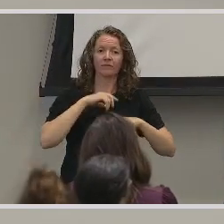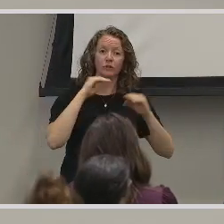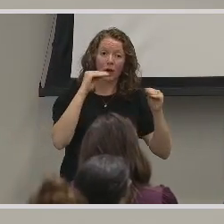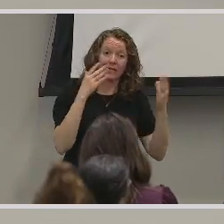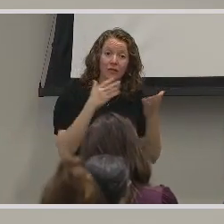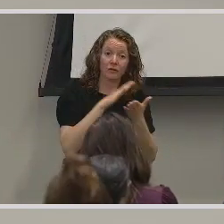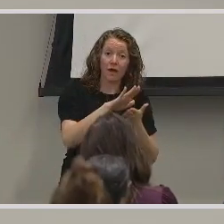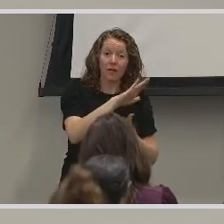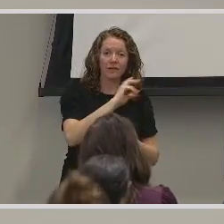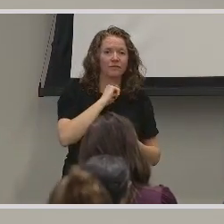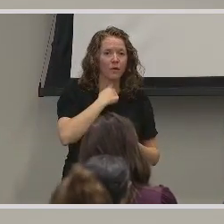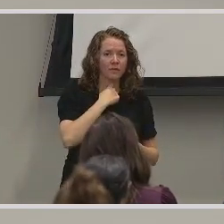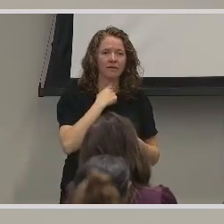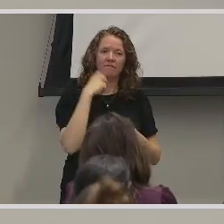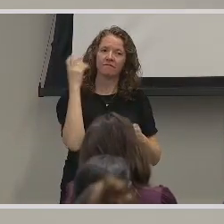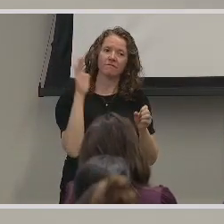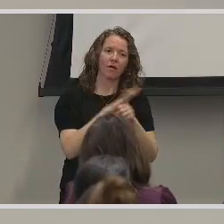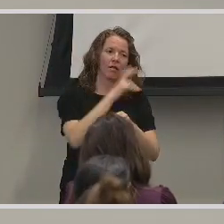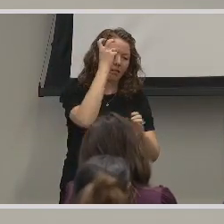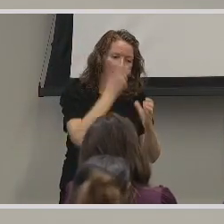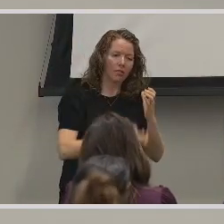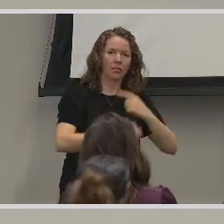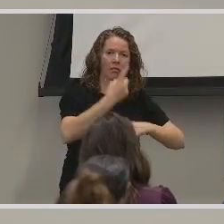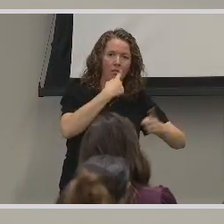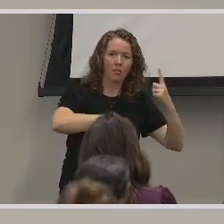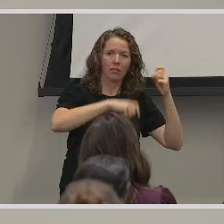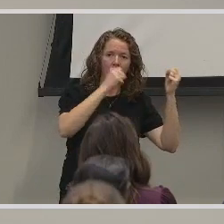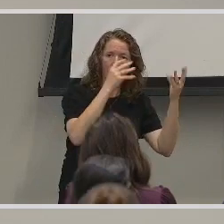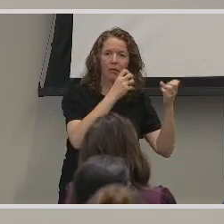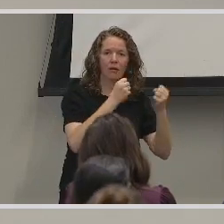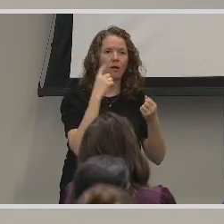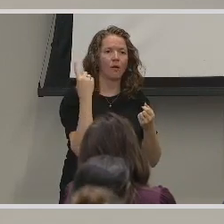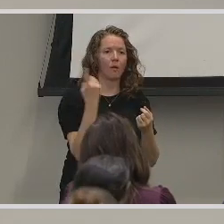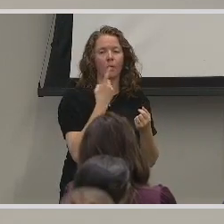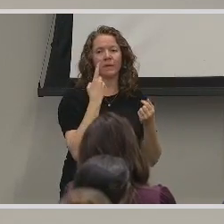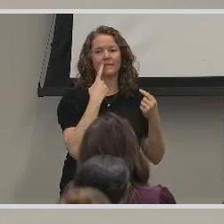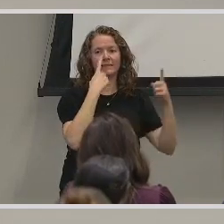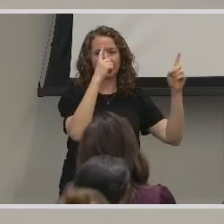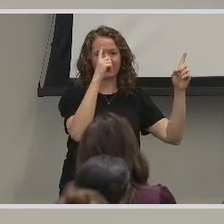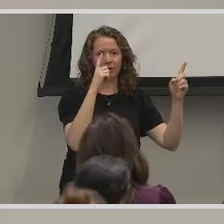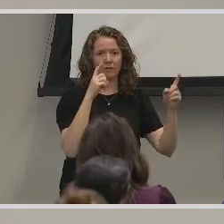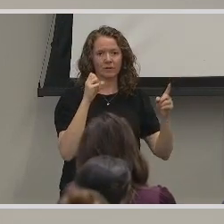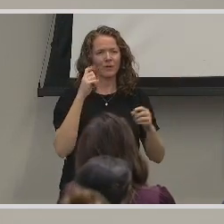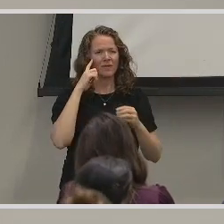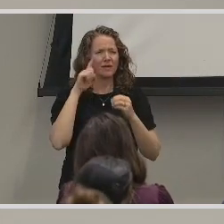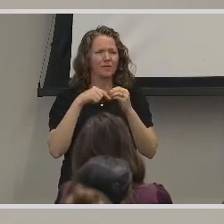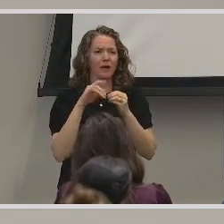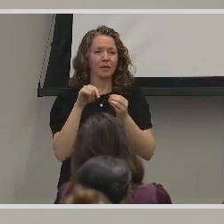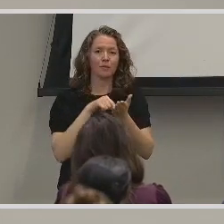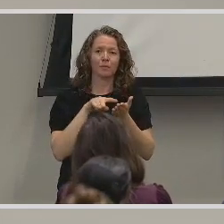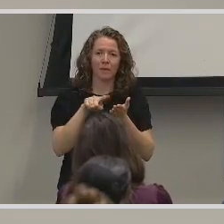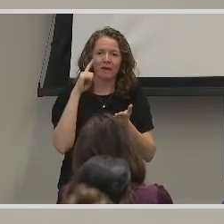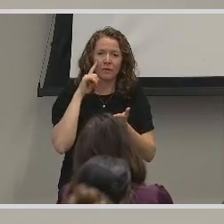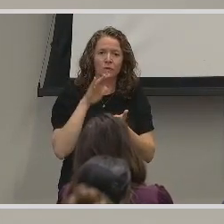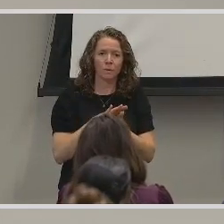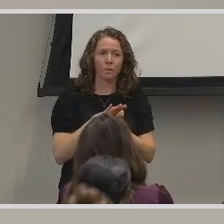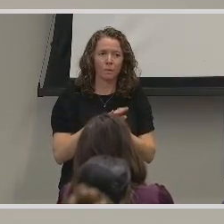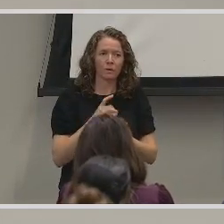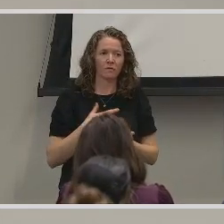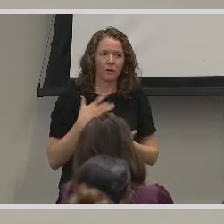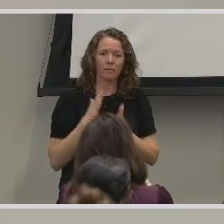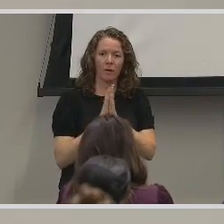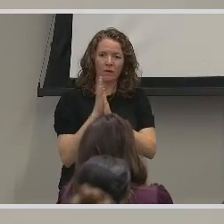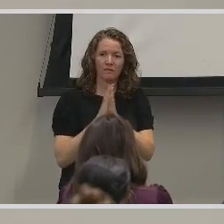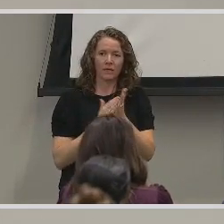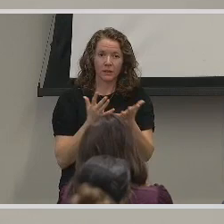off, and fully immersion in sign language has always been successful. Think about it. You're paying for school. You're going to be motivated.